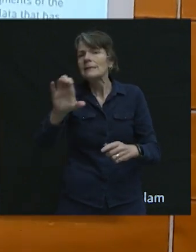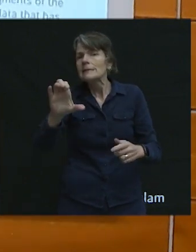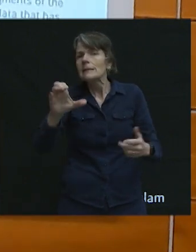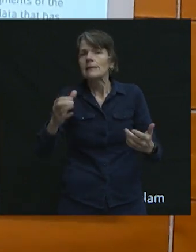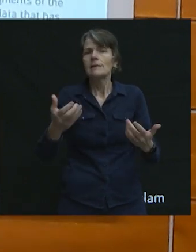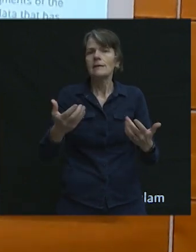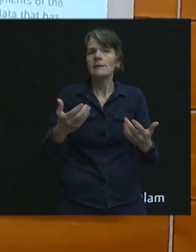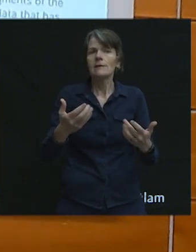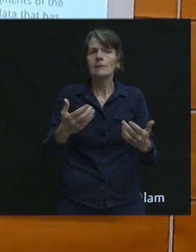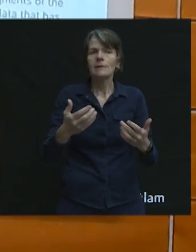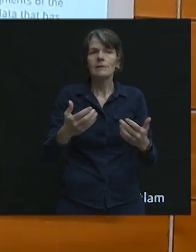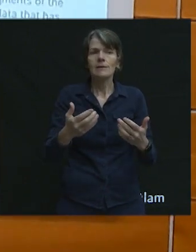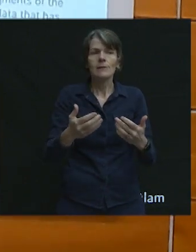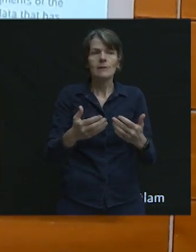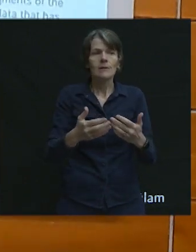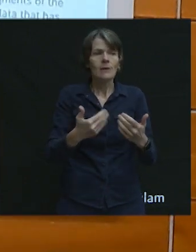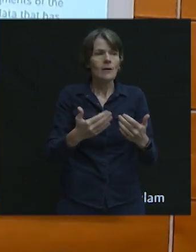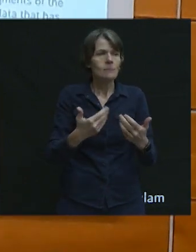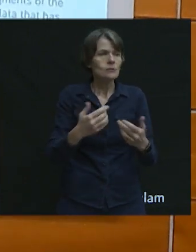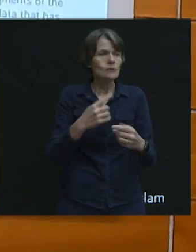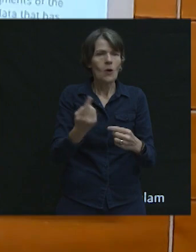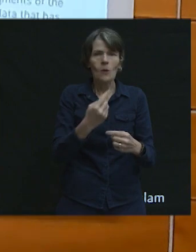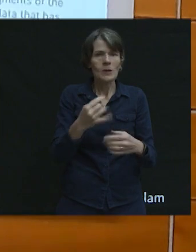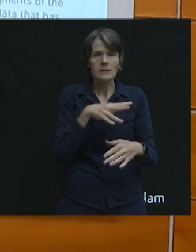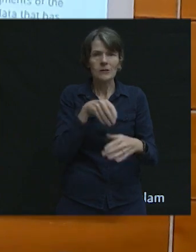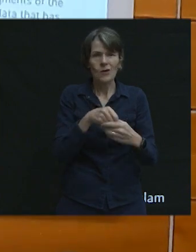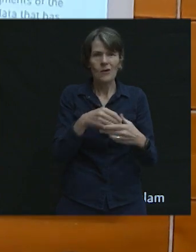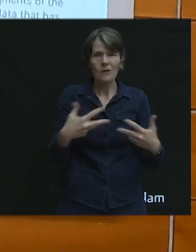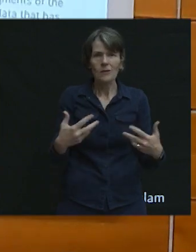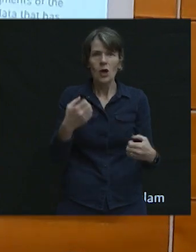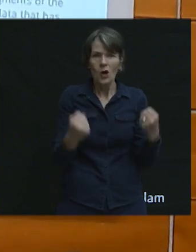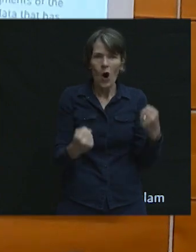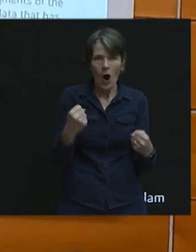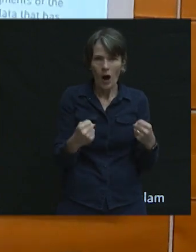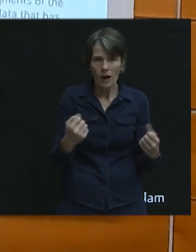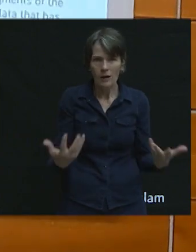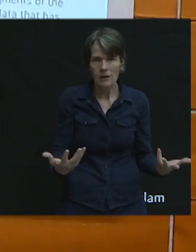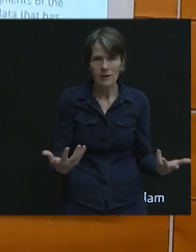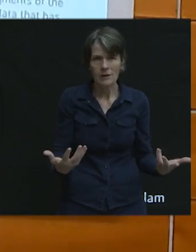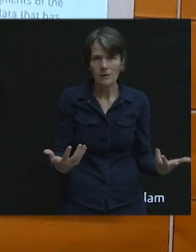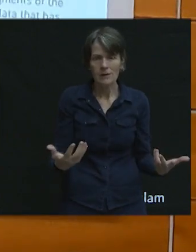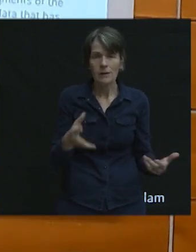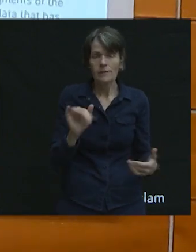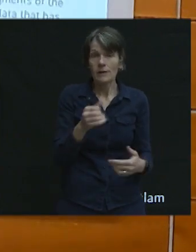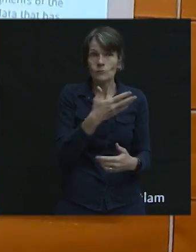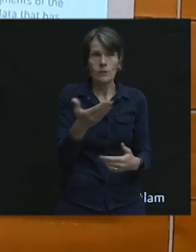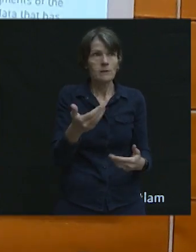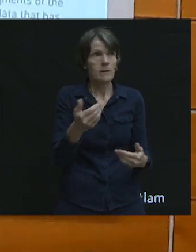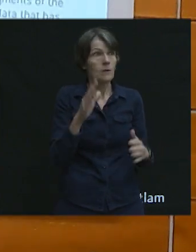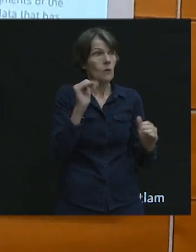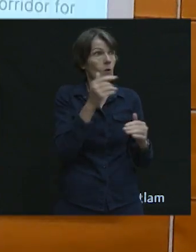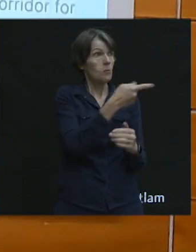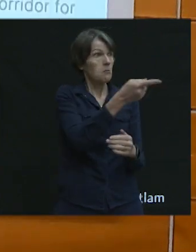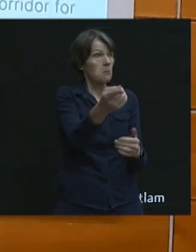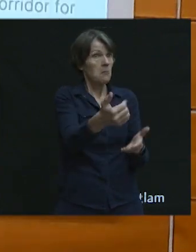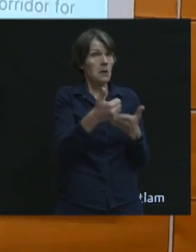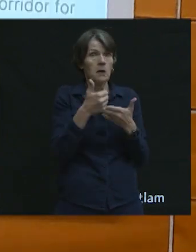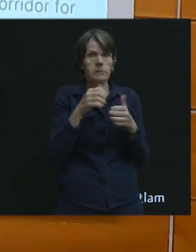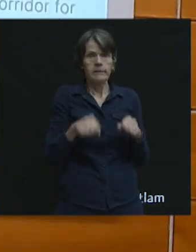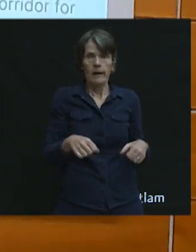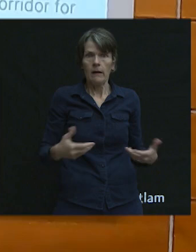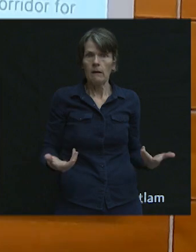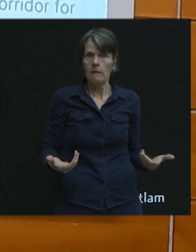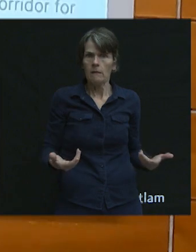almost always require a motor vehicle to be involved. so, that's actually one of the things we're hoping you can help us out with. There are